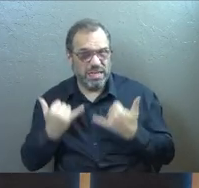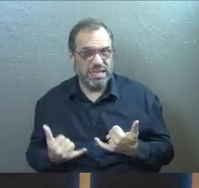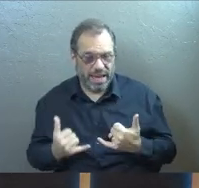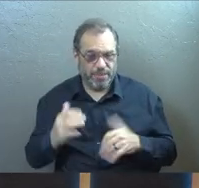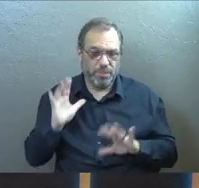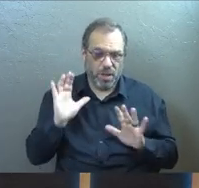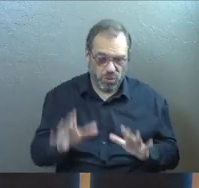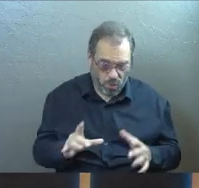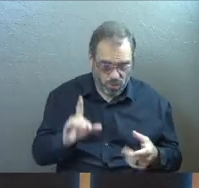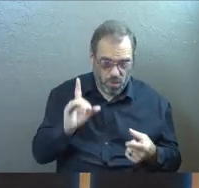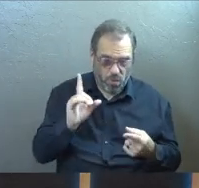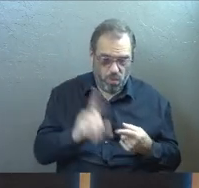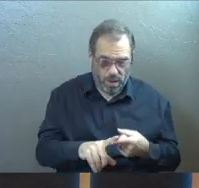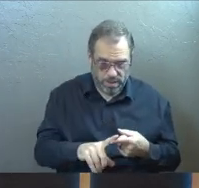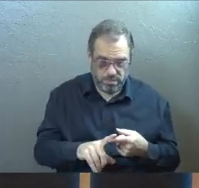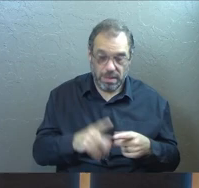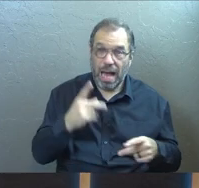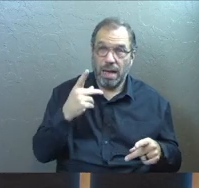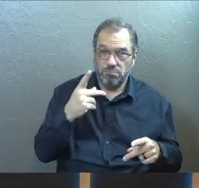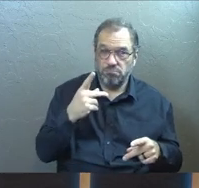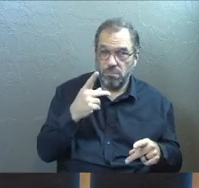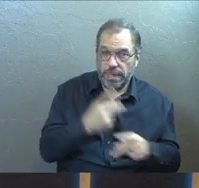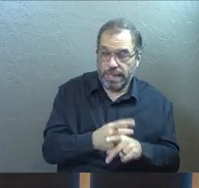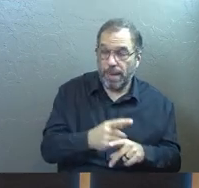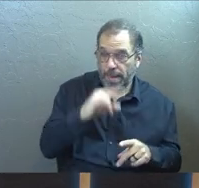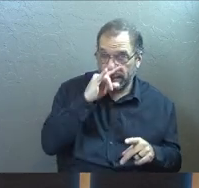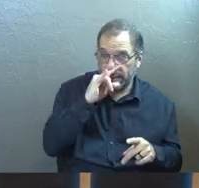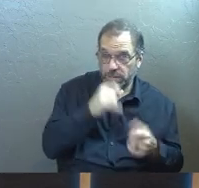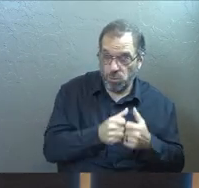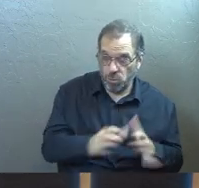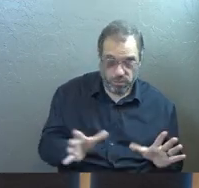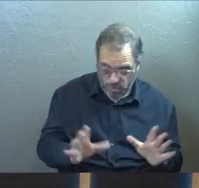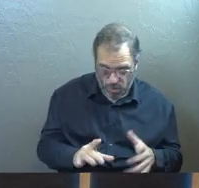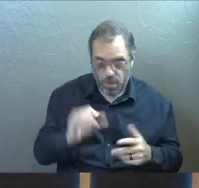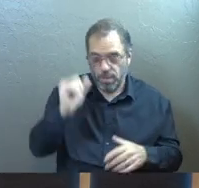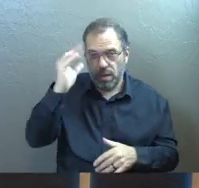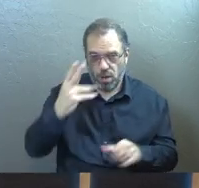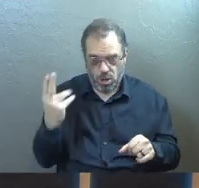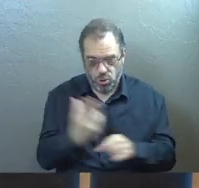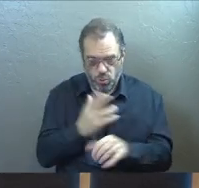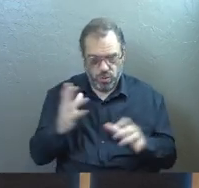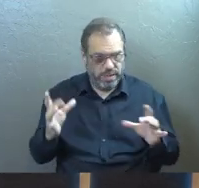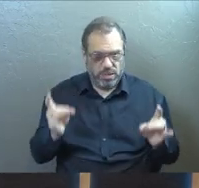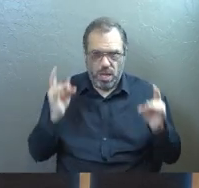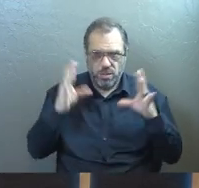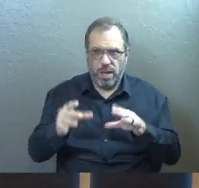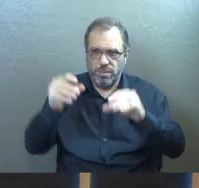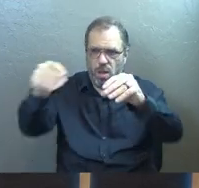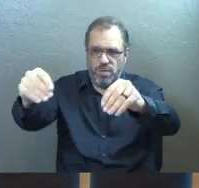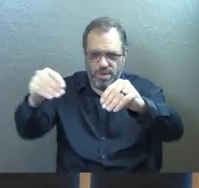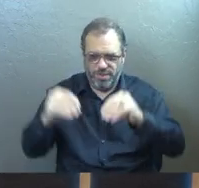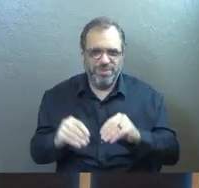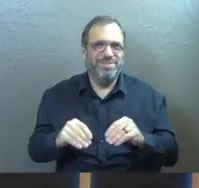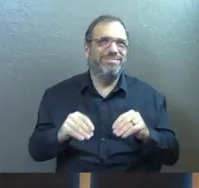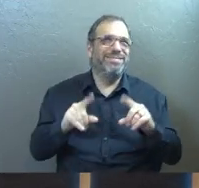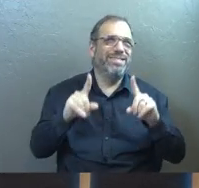So not only did I not lose my kids, but God used this terrible trial